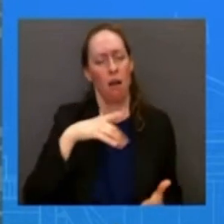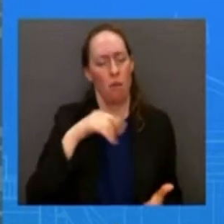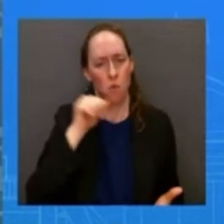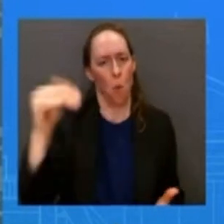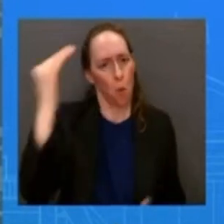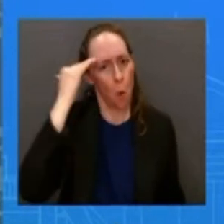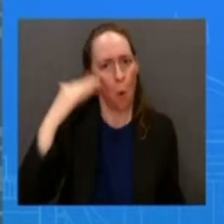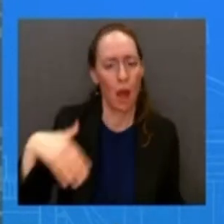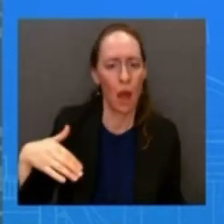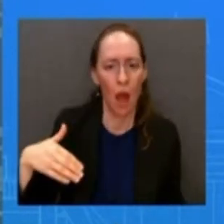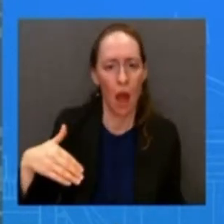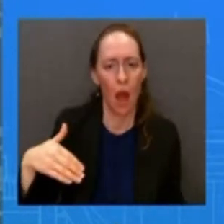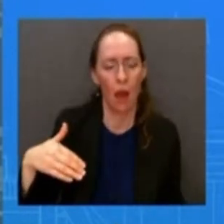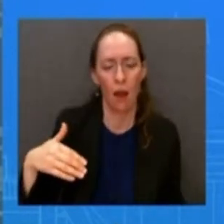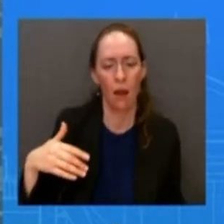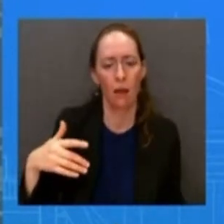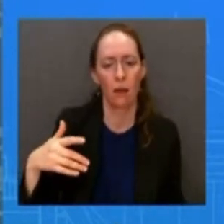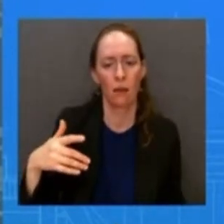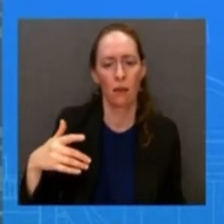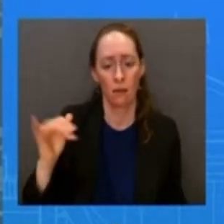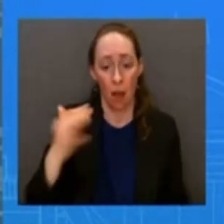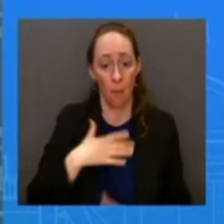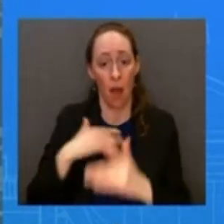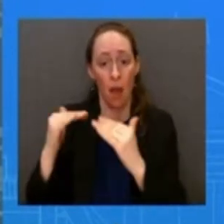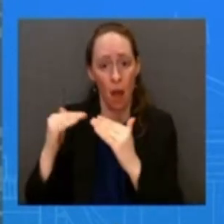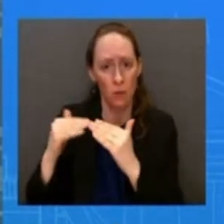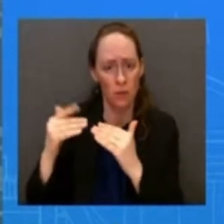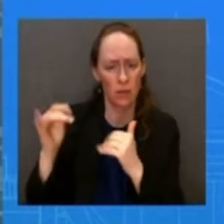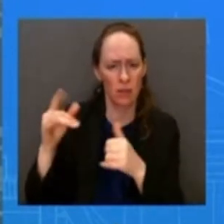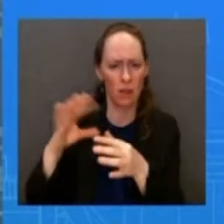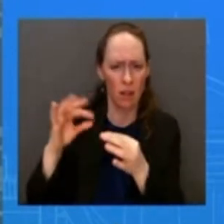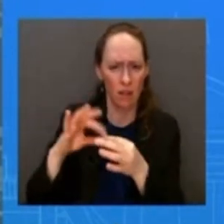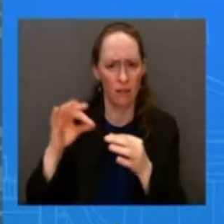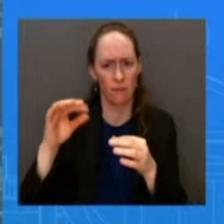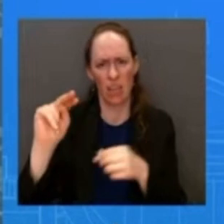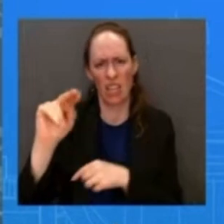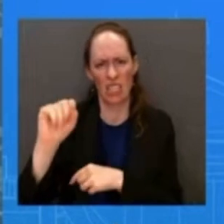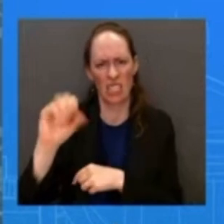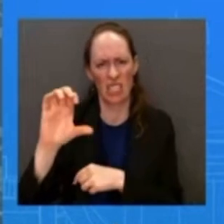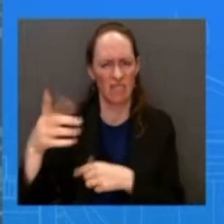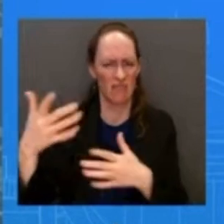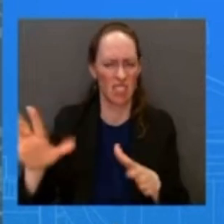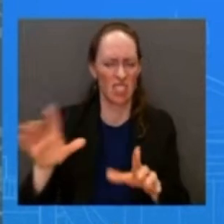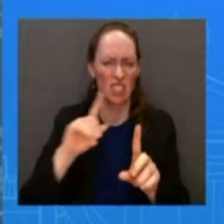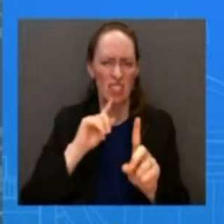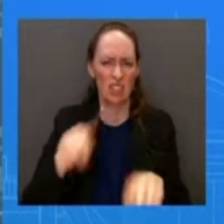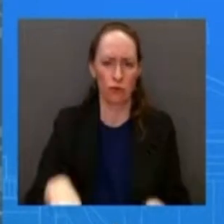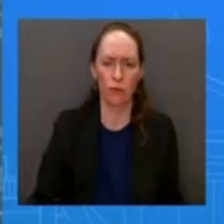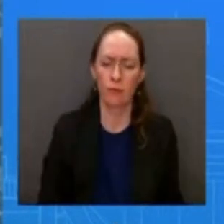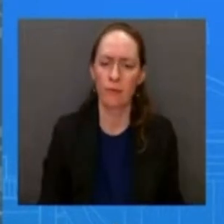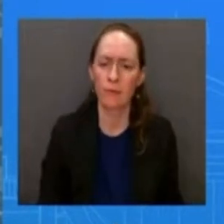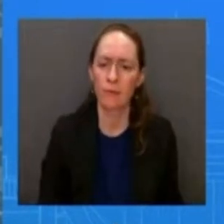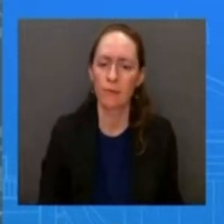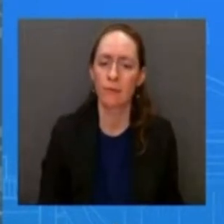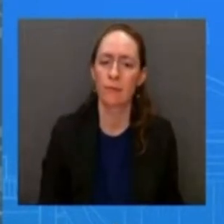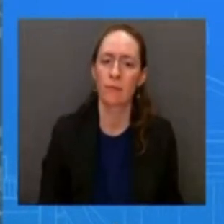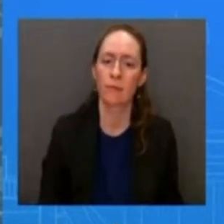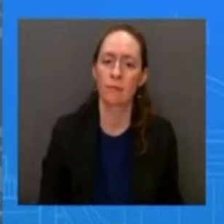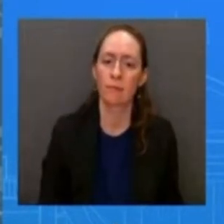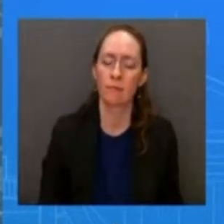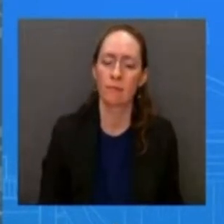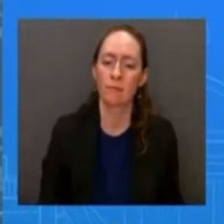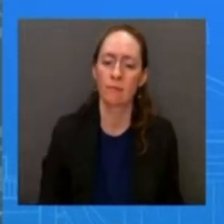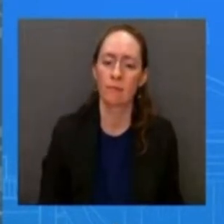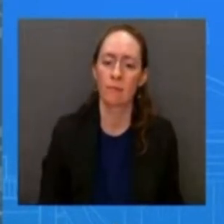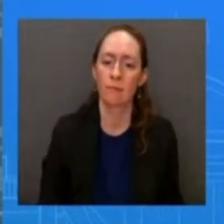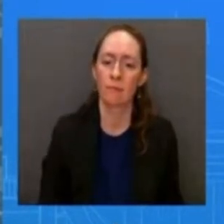has has said from nsc uh it is it is in consideration that that could be uh the leading explanation here uh again is